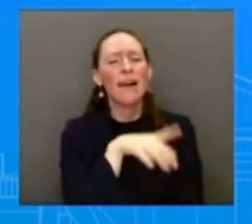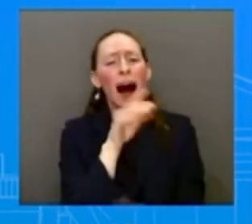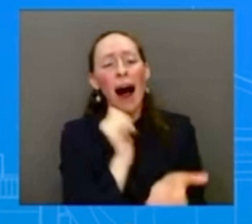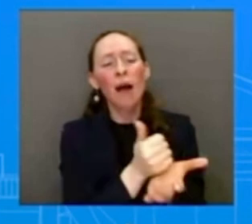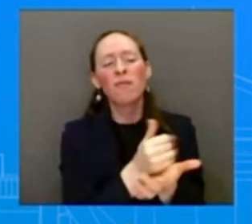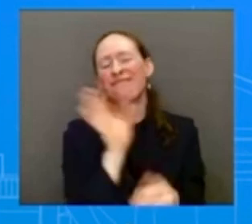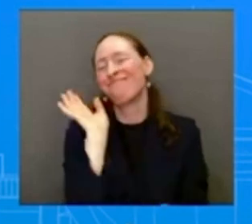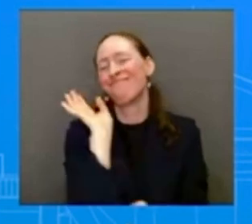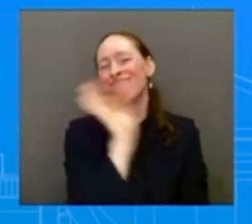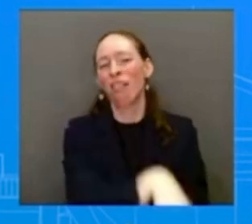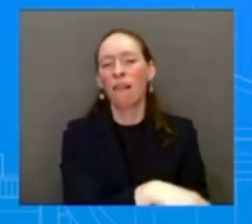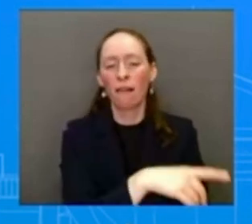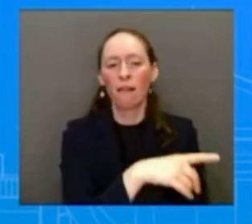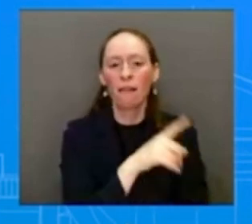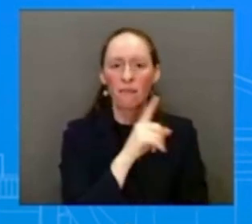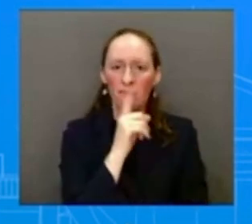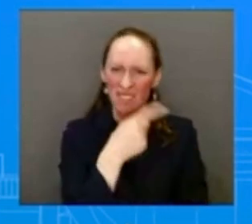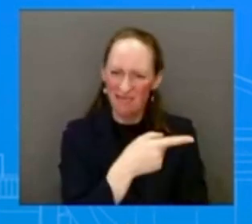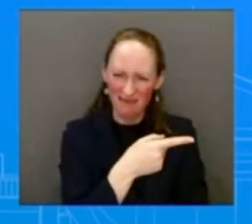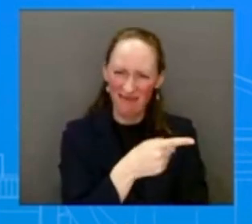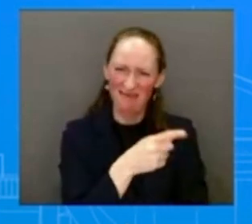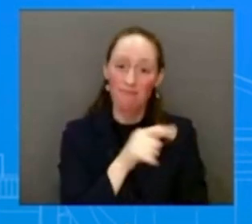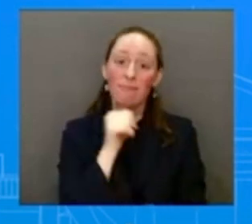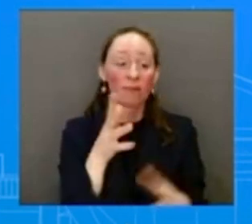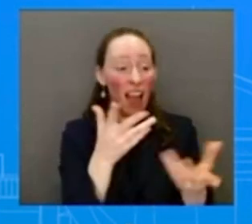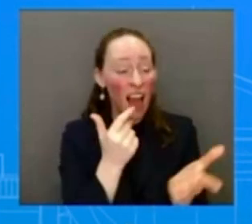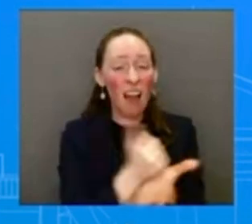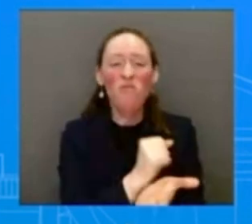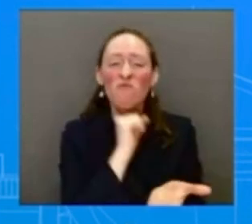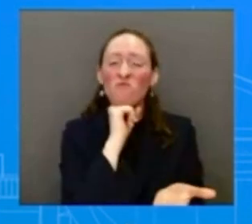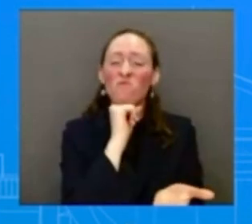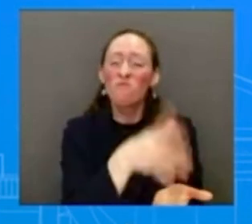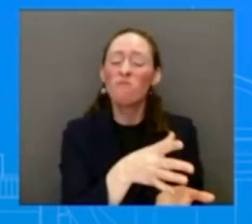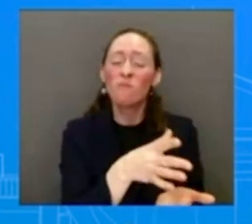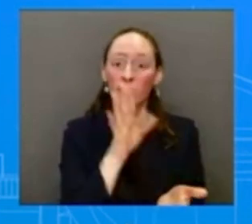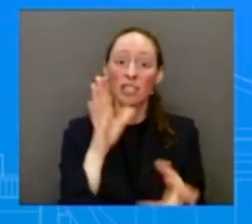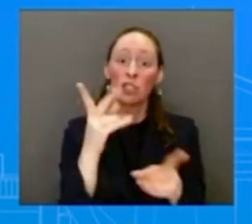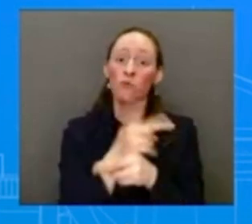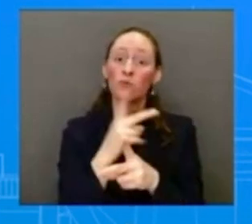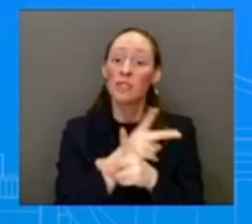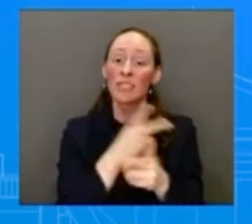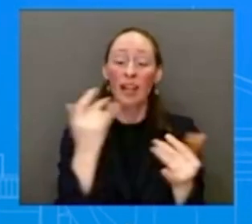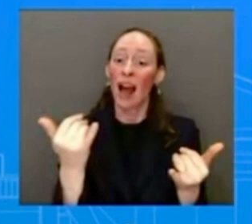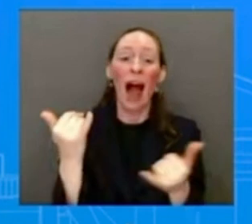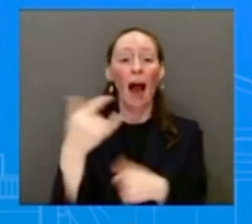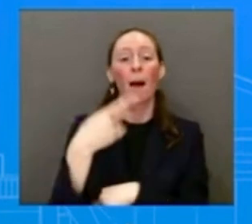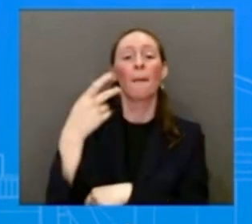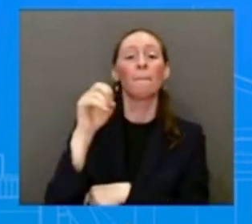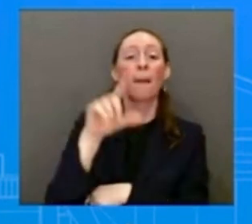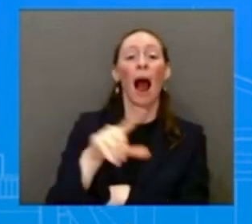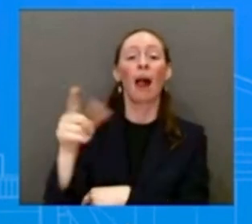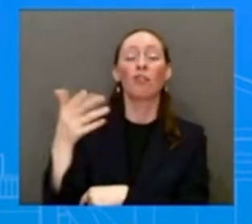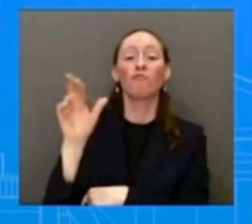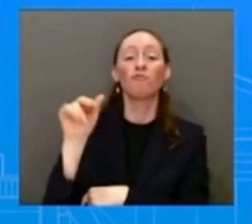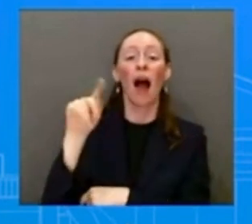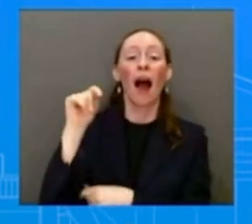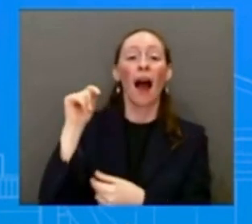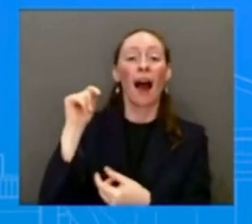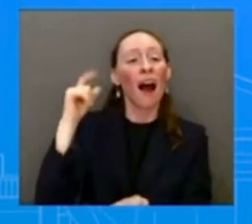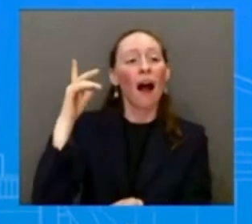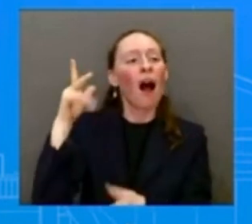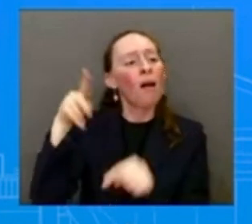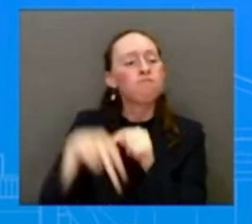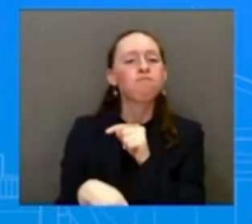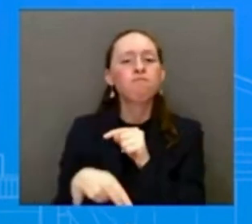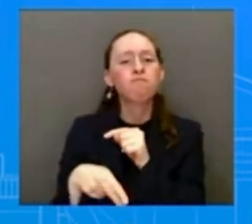$3 trillion tax giveaway to the ultra wealthy and corporations. These are the same Republican officials who voted to forgive hundreds of